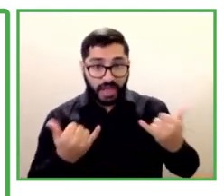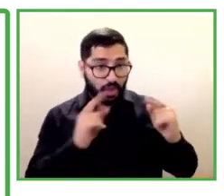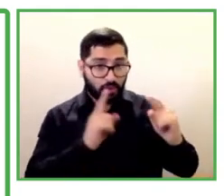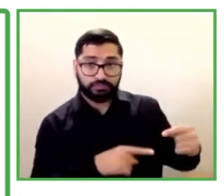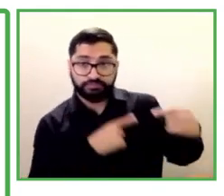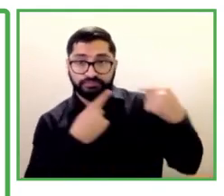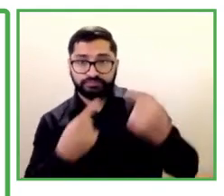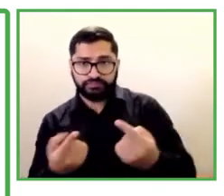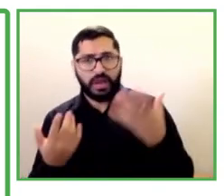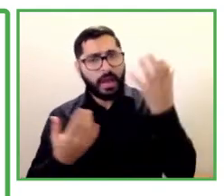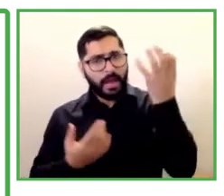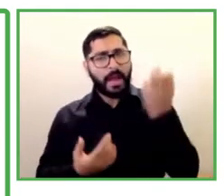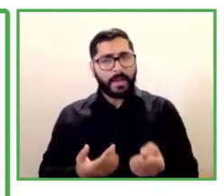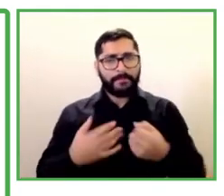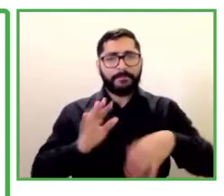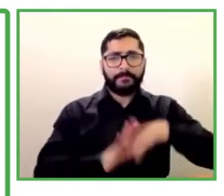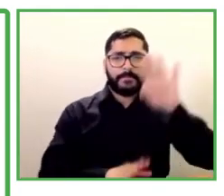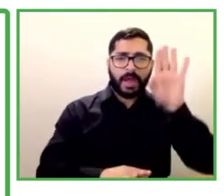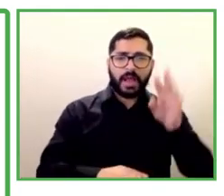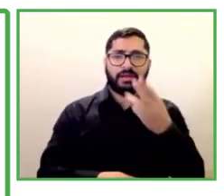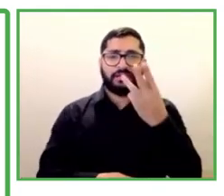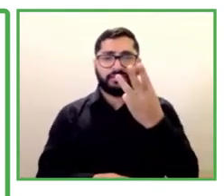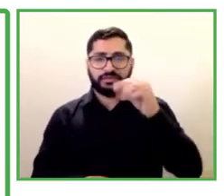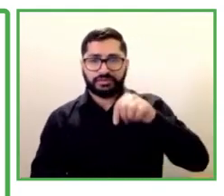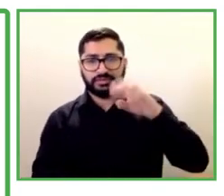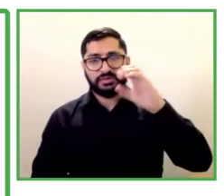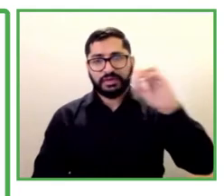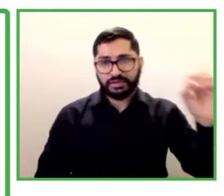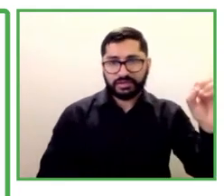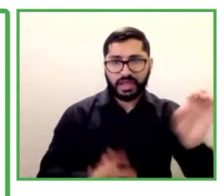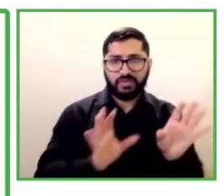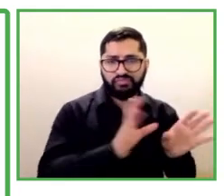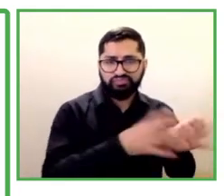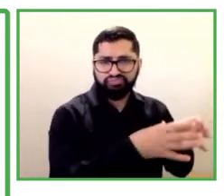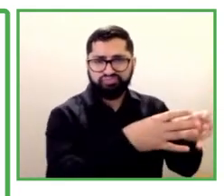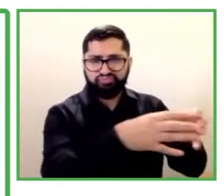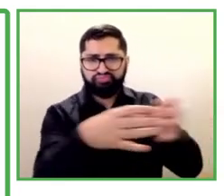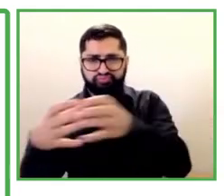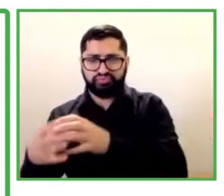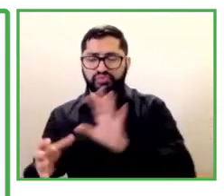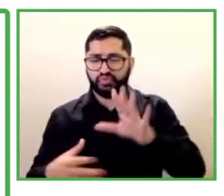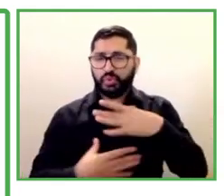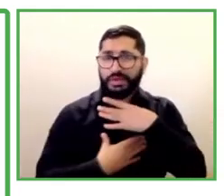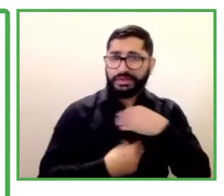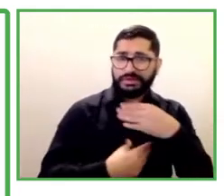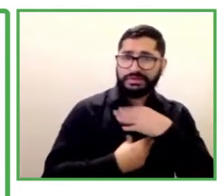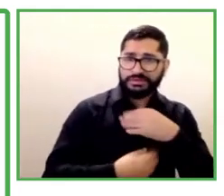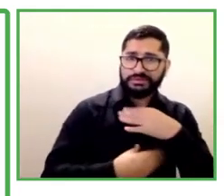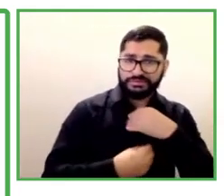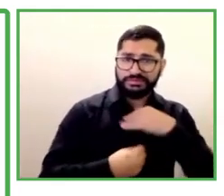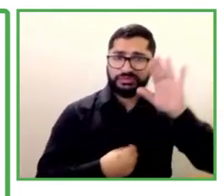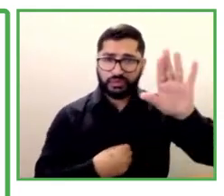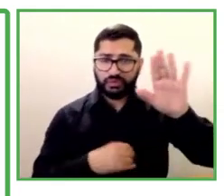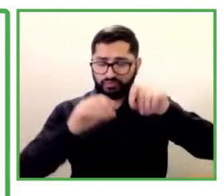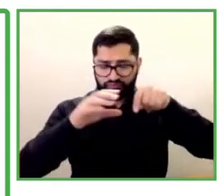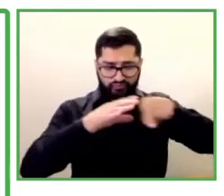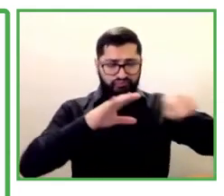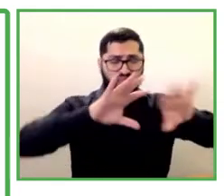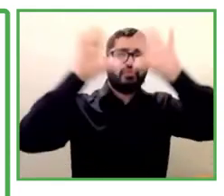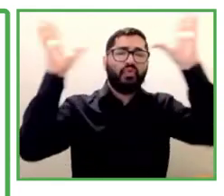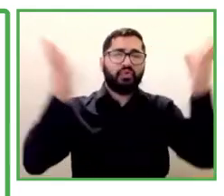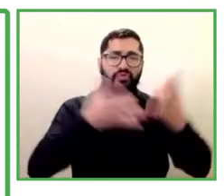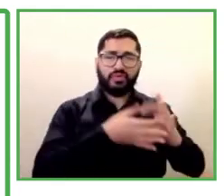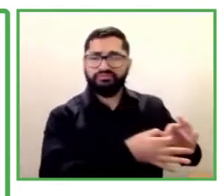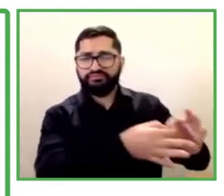assigned partners all over the world. We're very happy about this huge replication interest because the stronger the